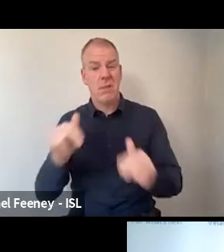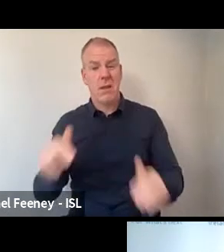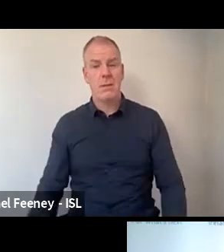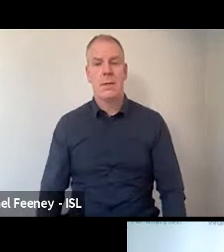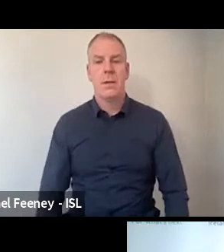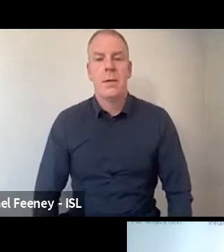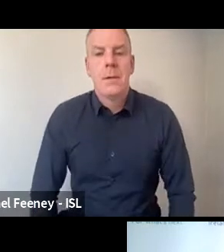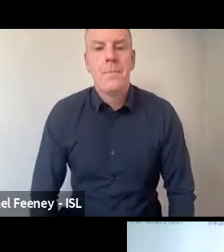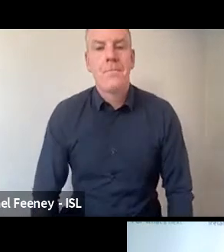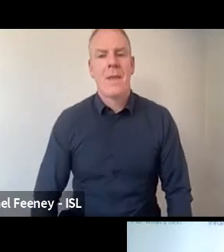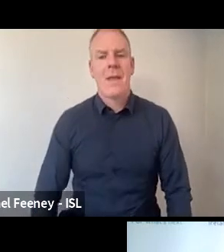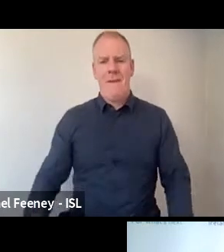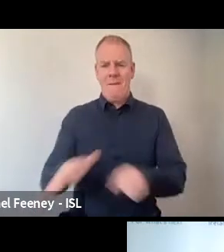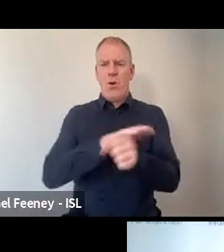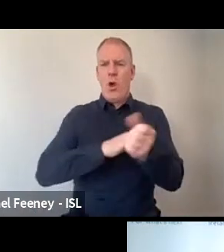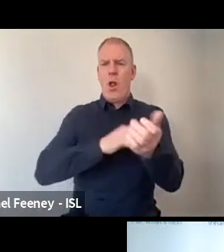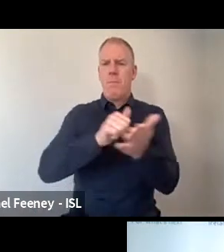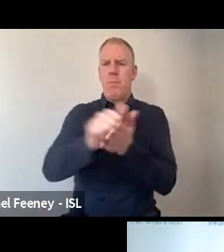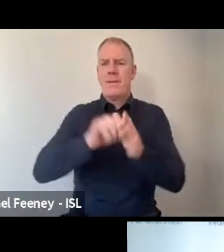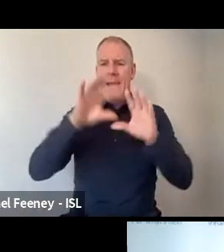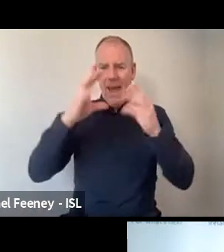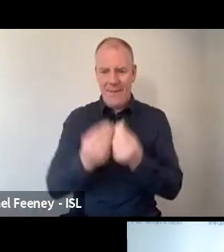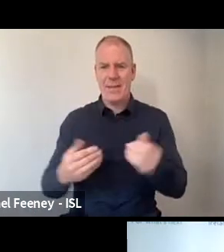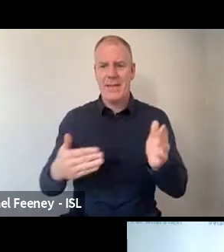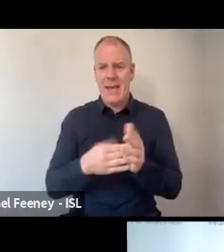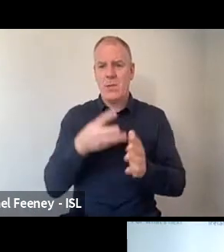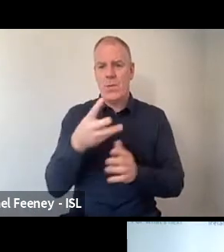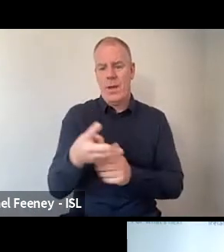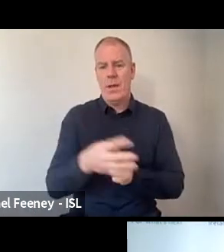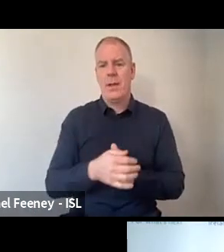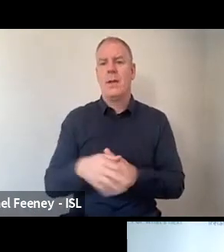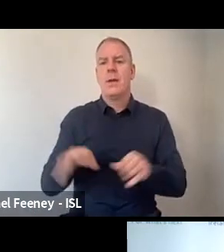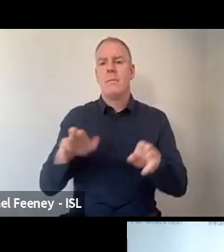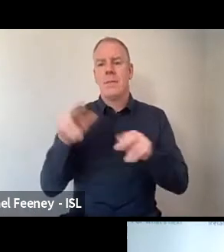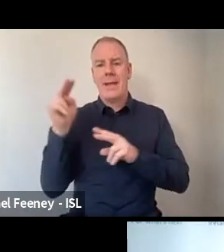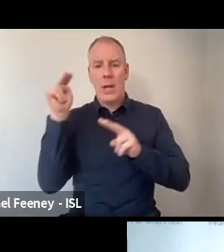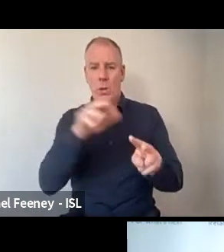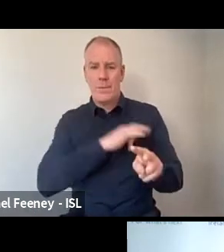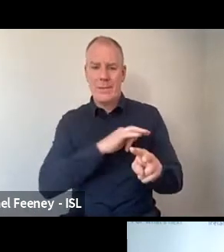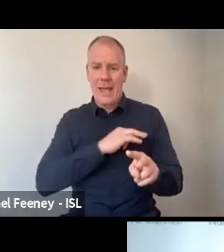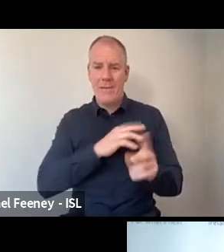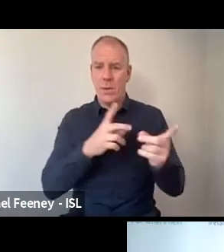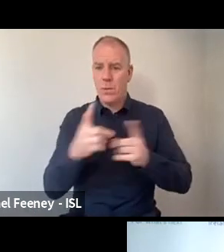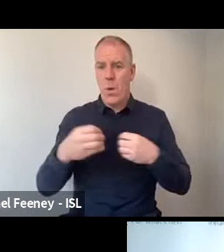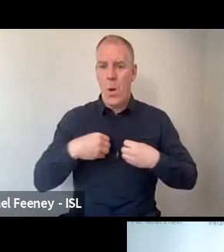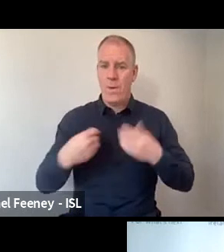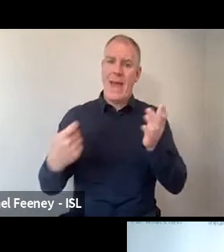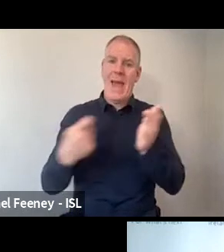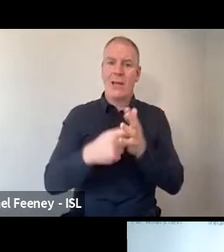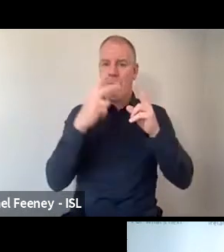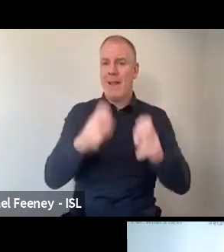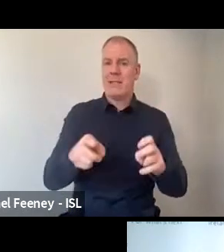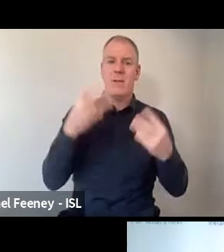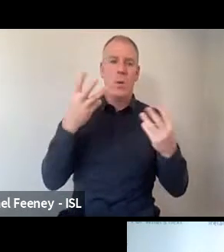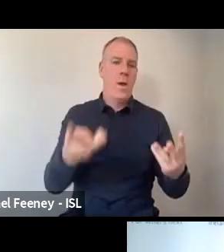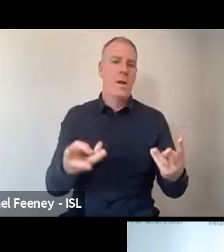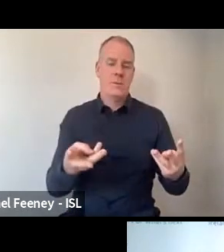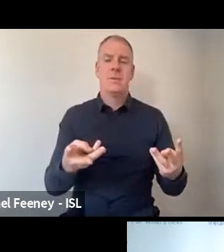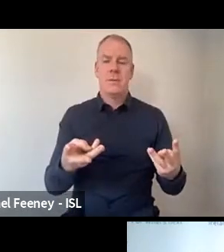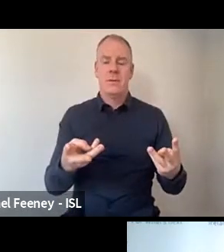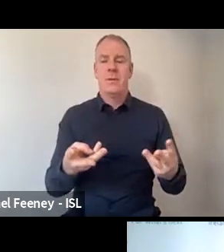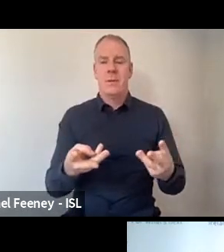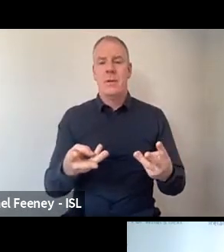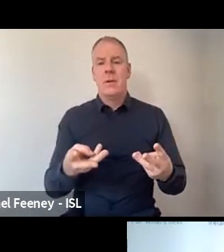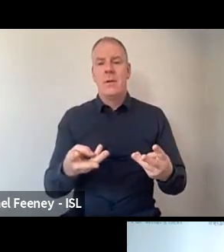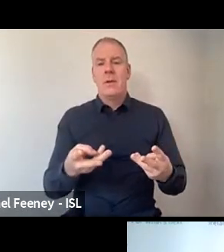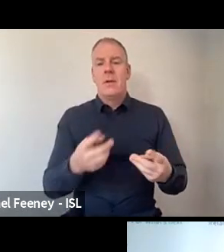publishing the full data set so that people can run additional analyses as they would like.